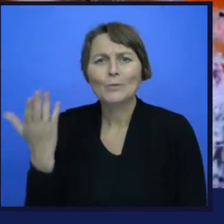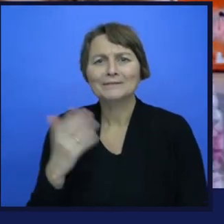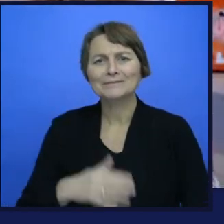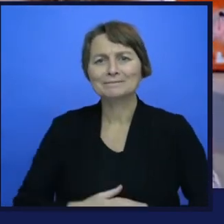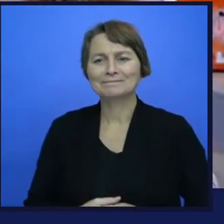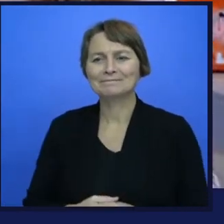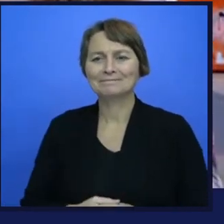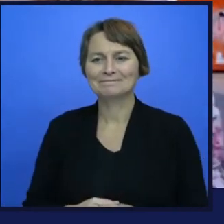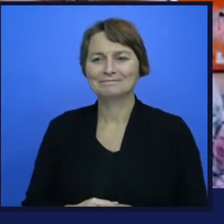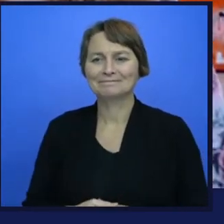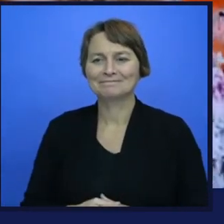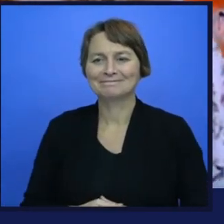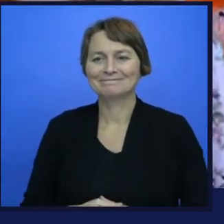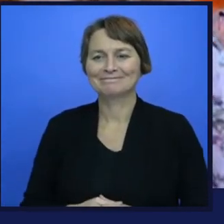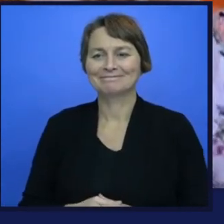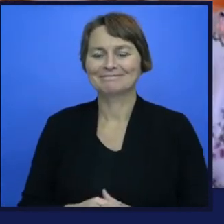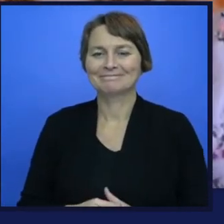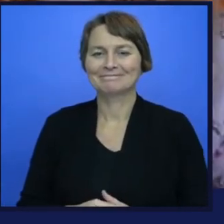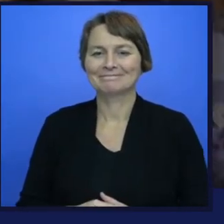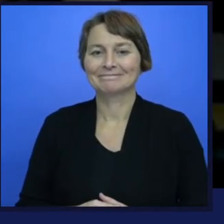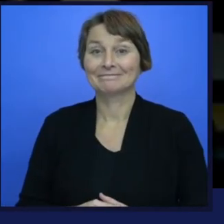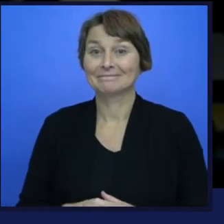Shall we do a bit of VR this time? We've talked about AI.